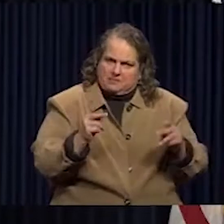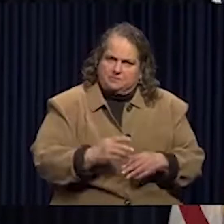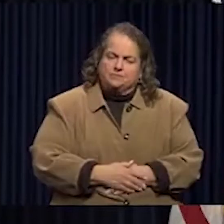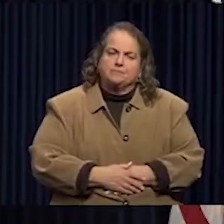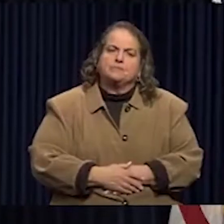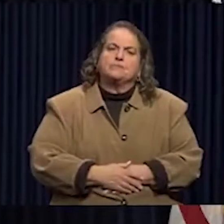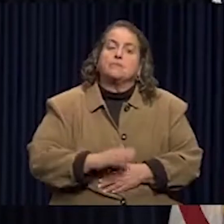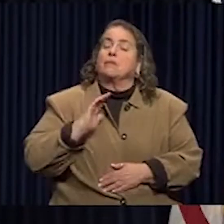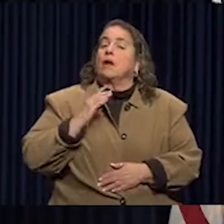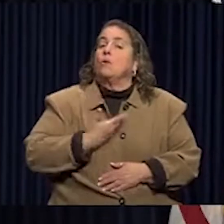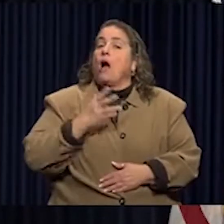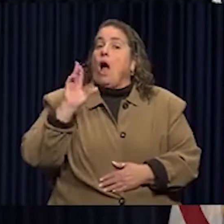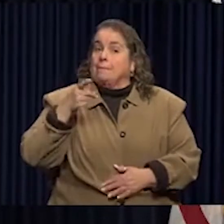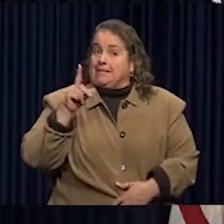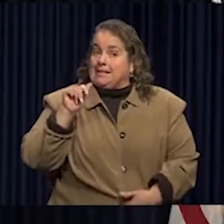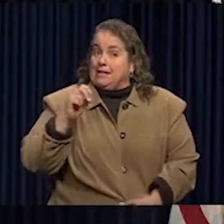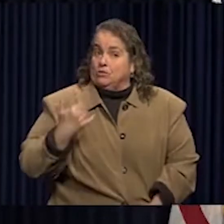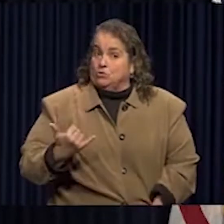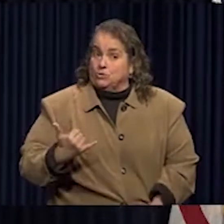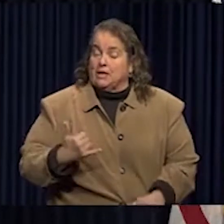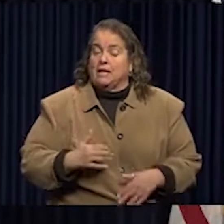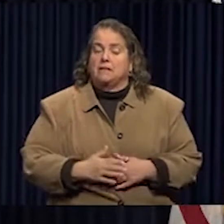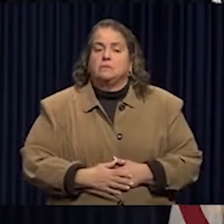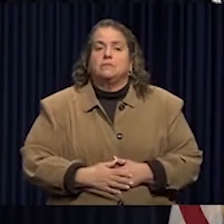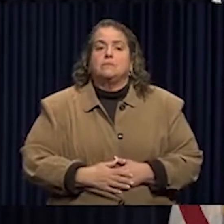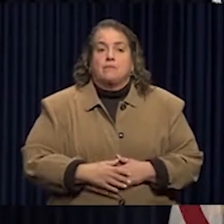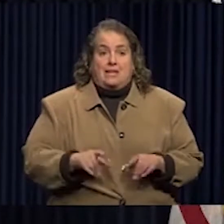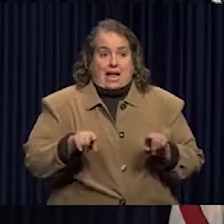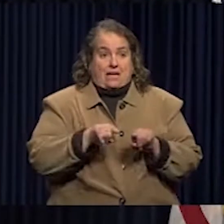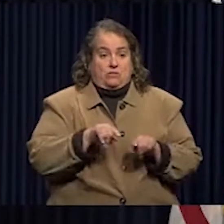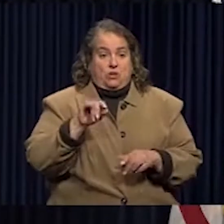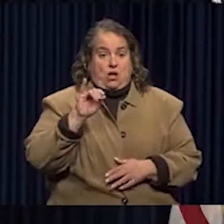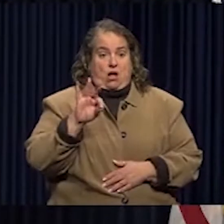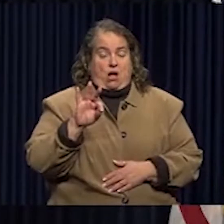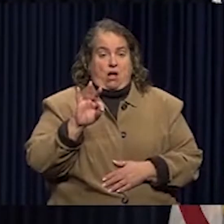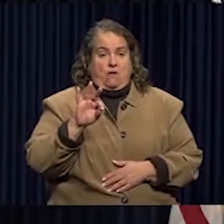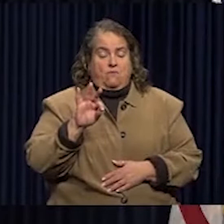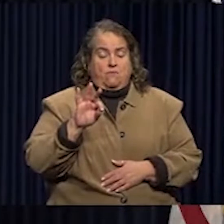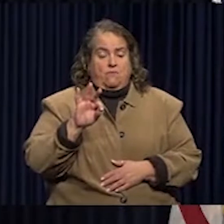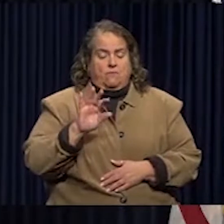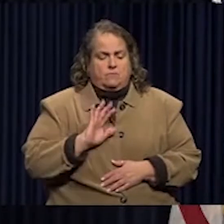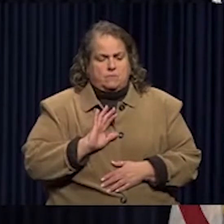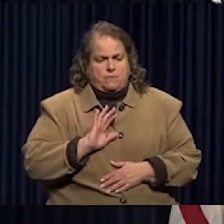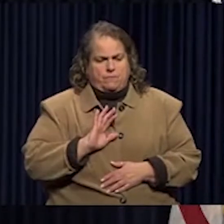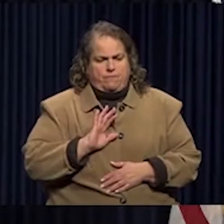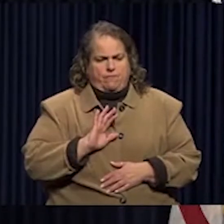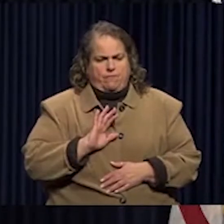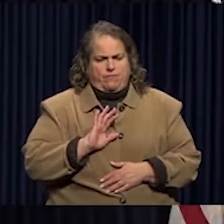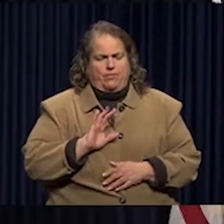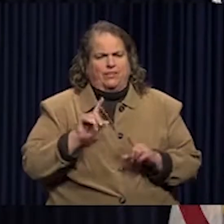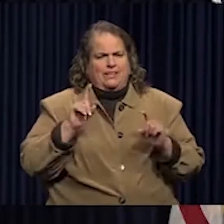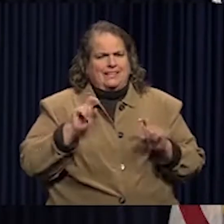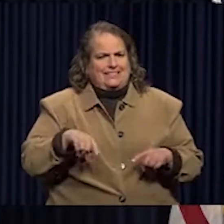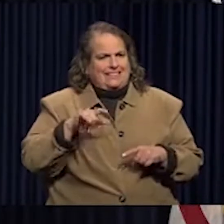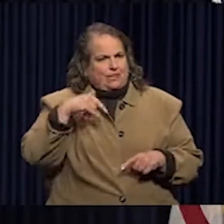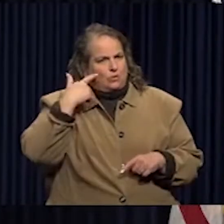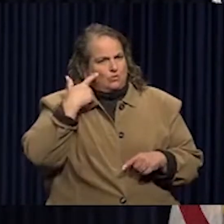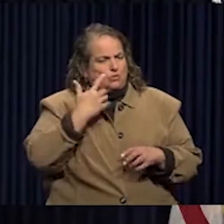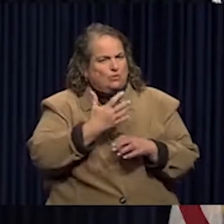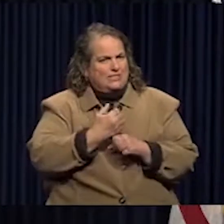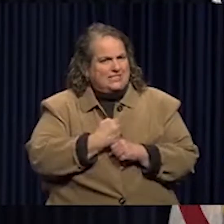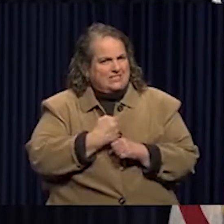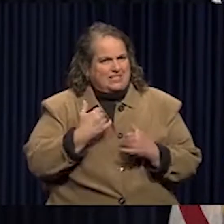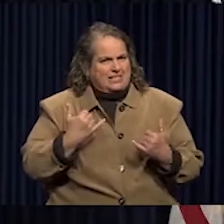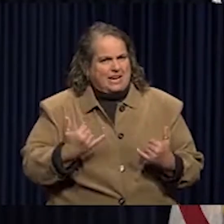All right, our update today is as of the tests that we have received